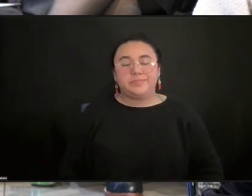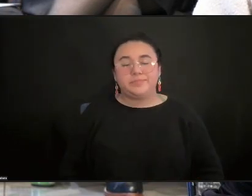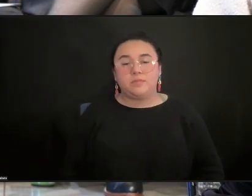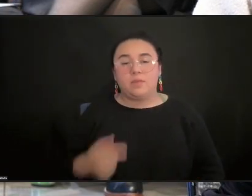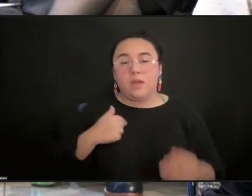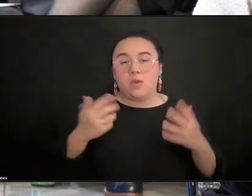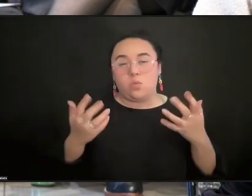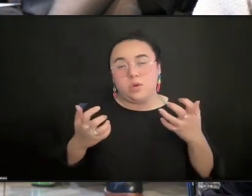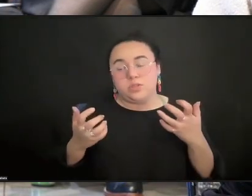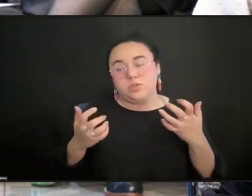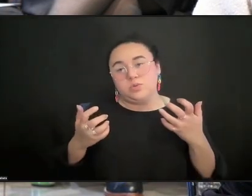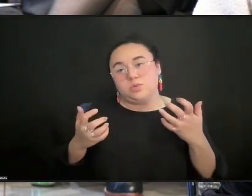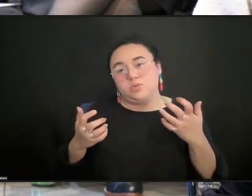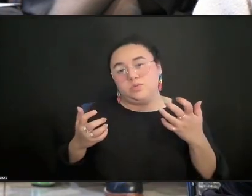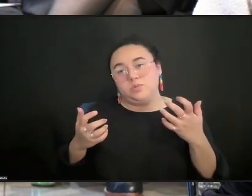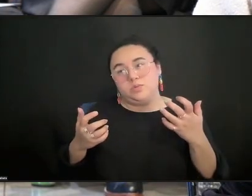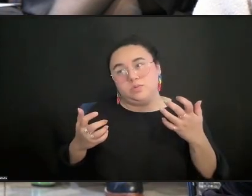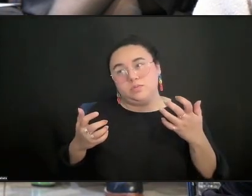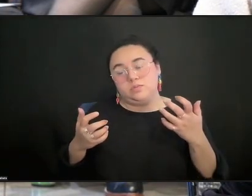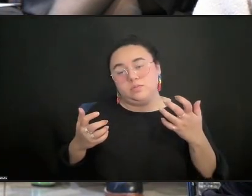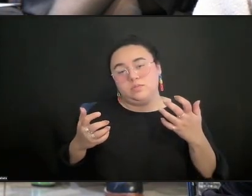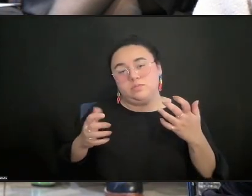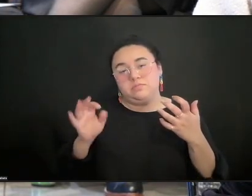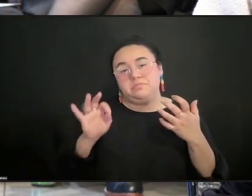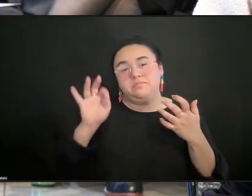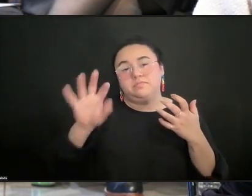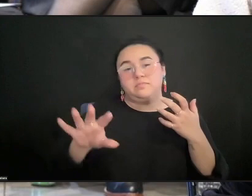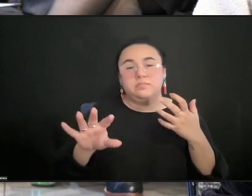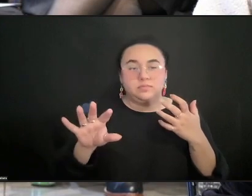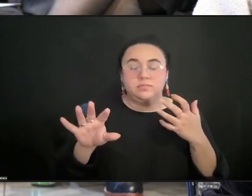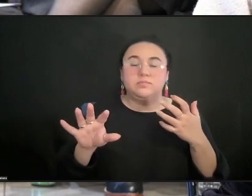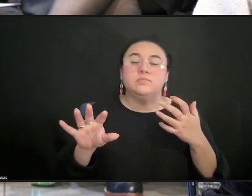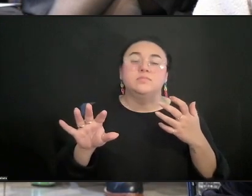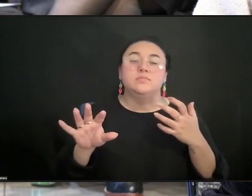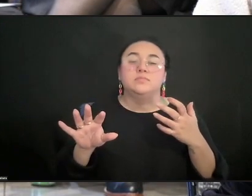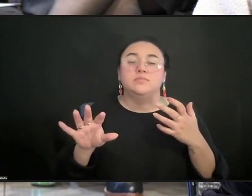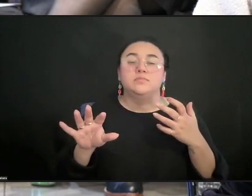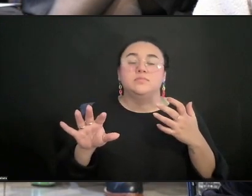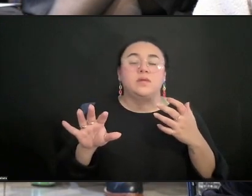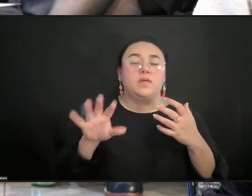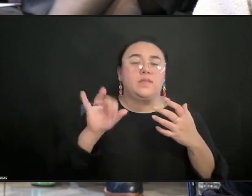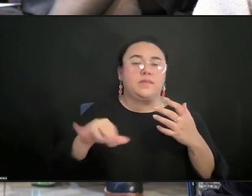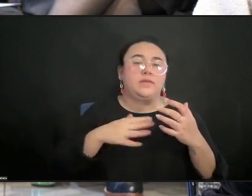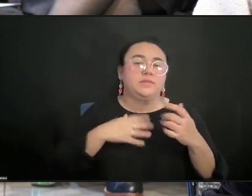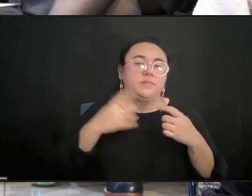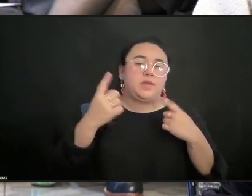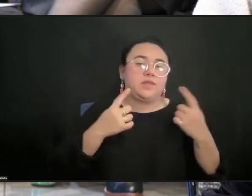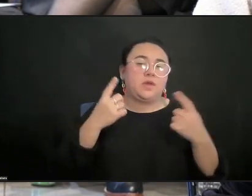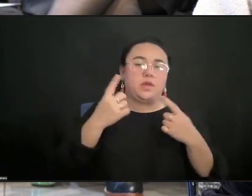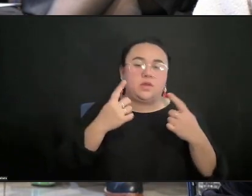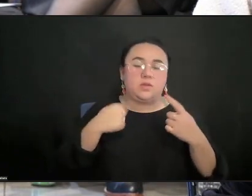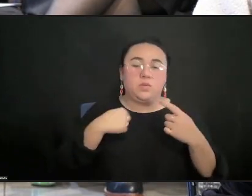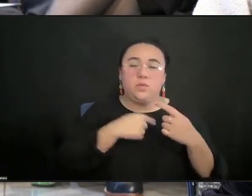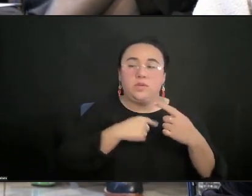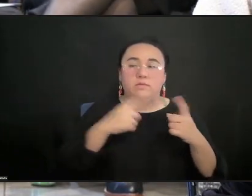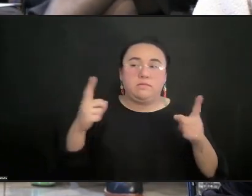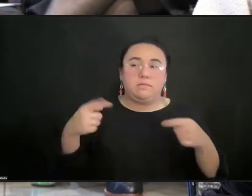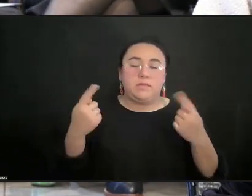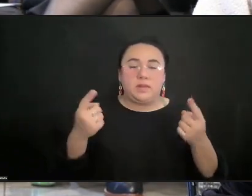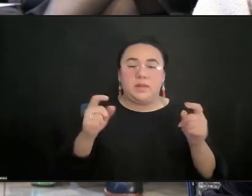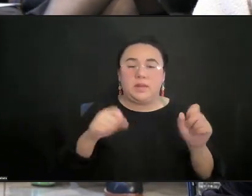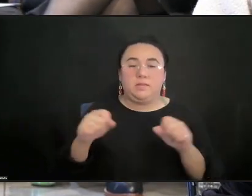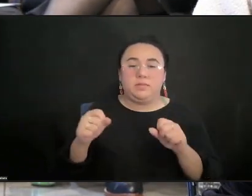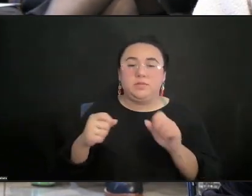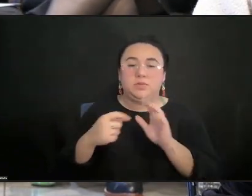leave like this as a thought that we've been able to present international